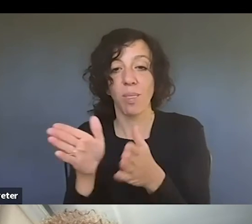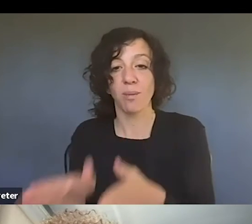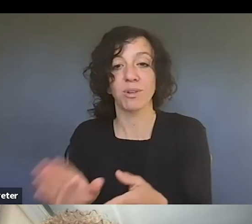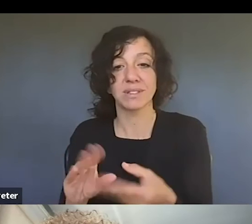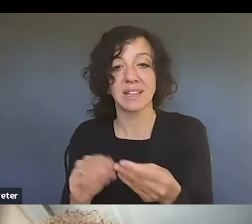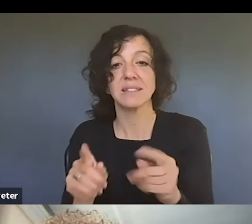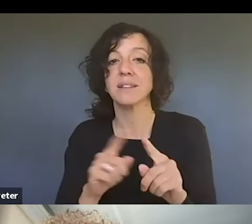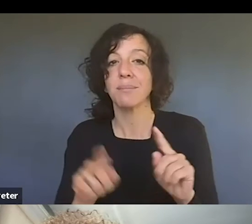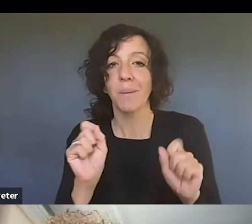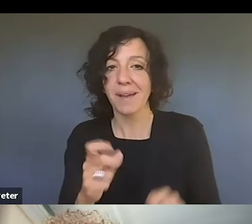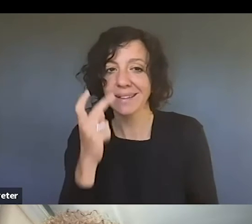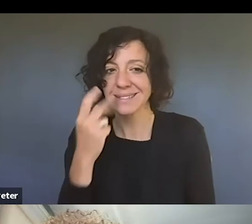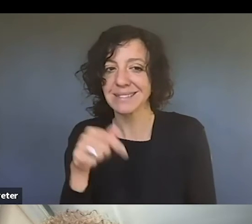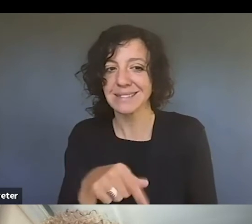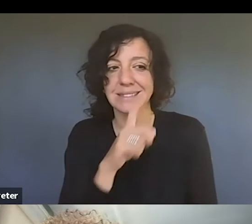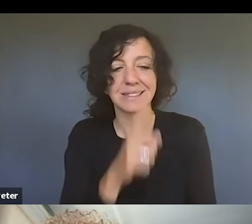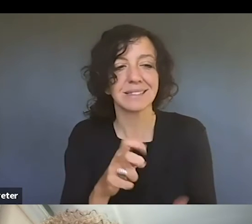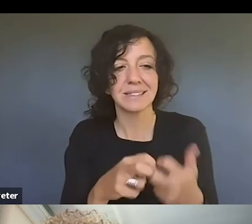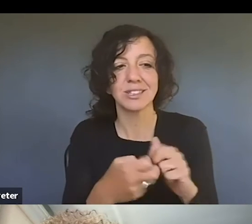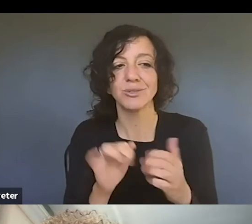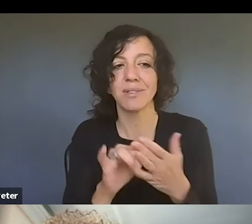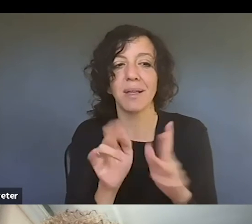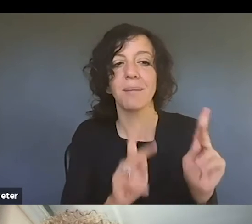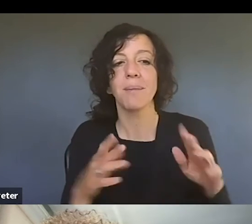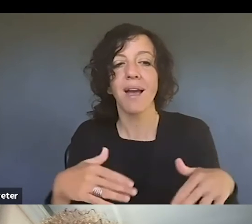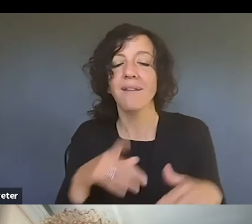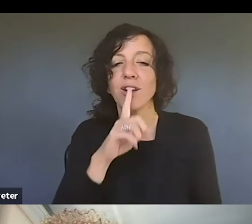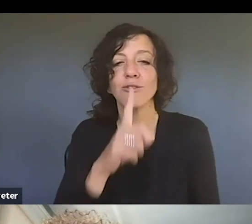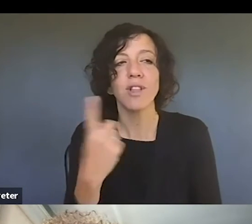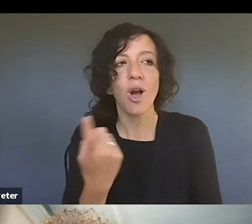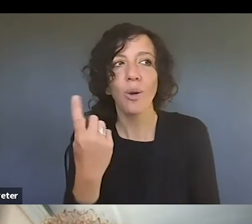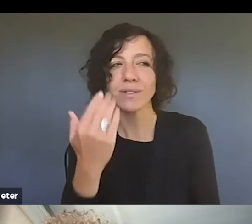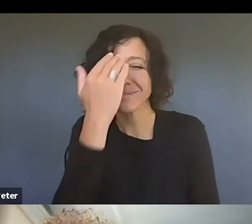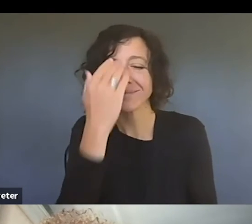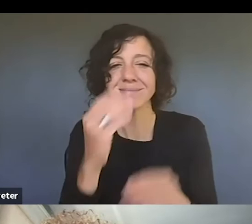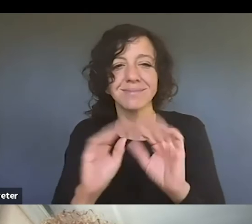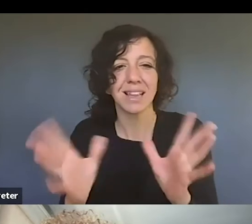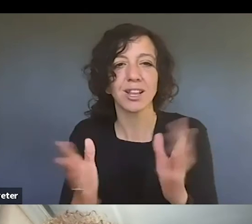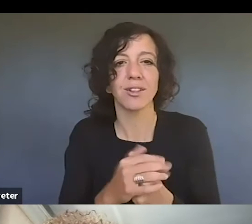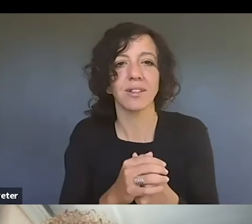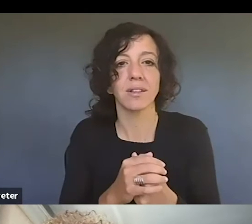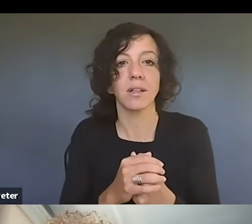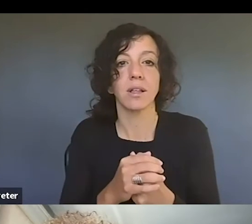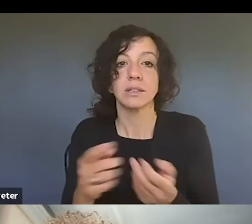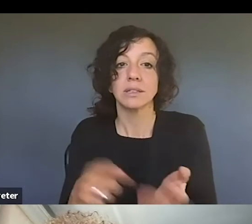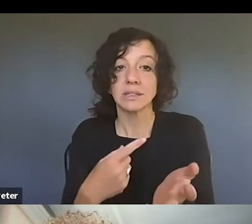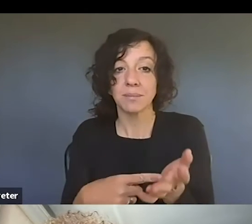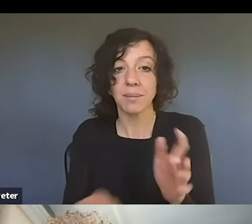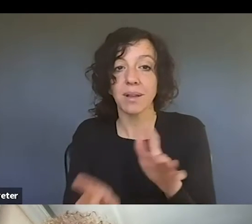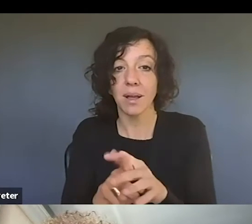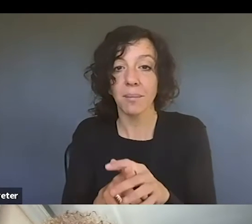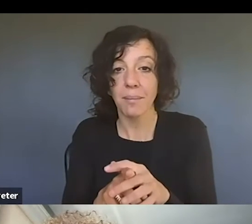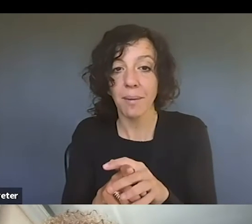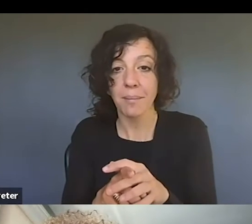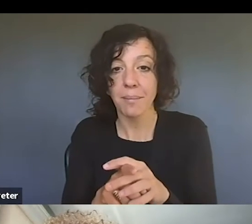can just see that this is something that people haven't necessarily always worked through. And sometimes it comes out in their copyright registration